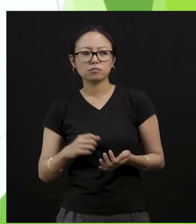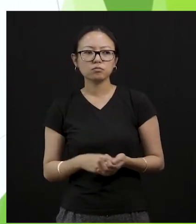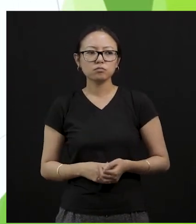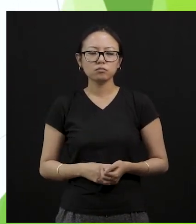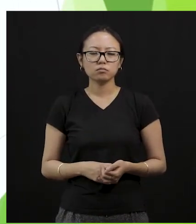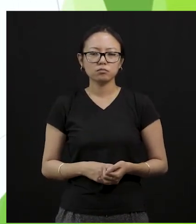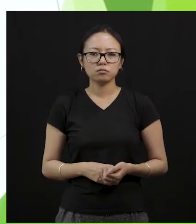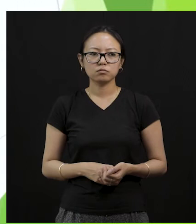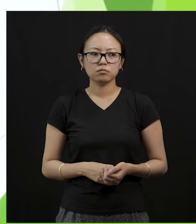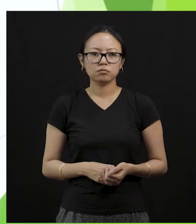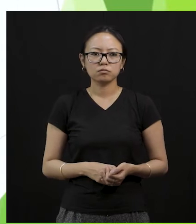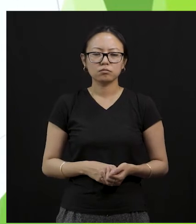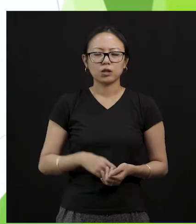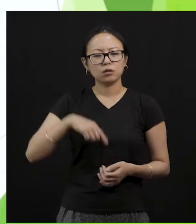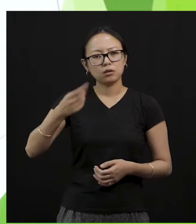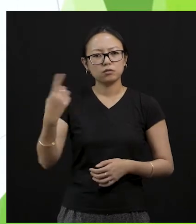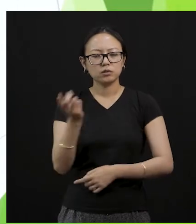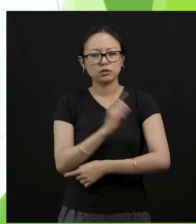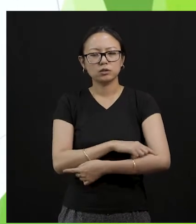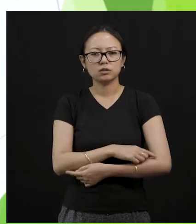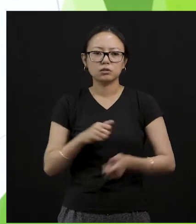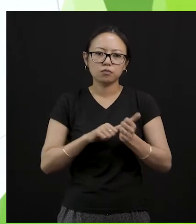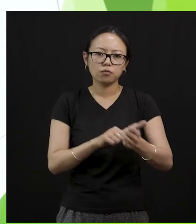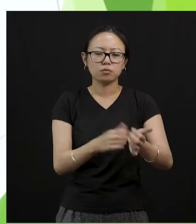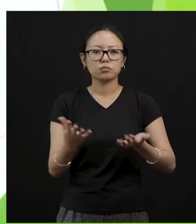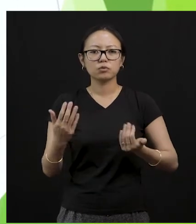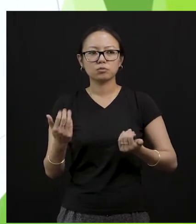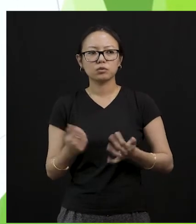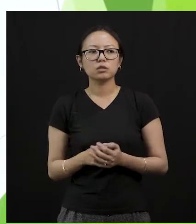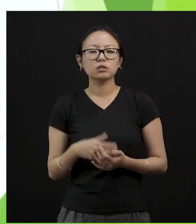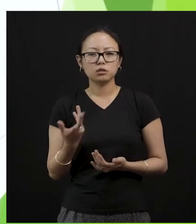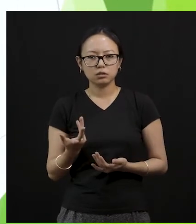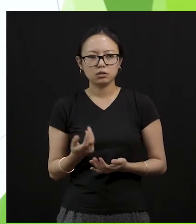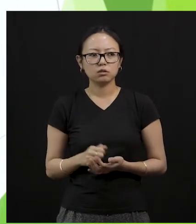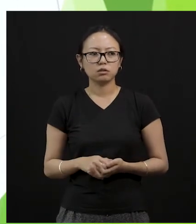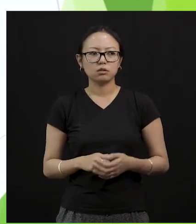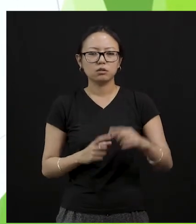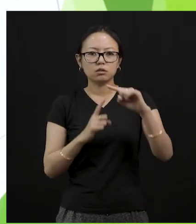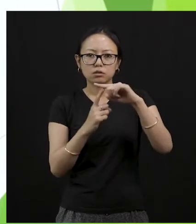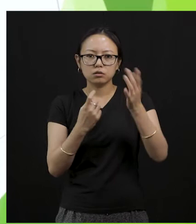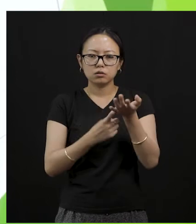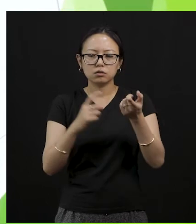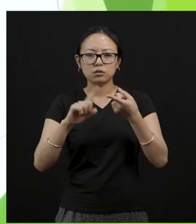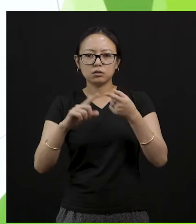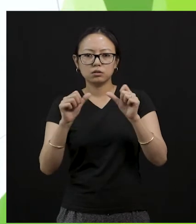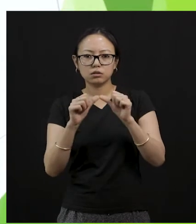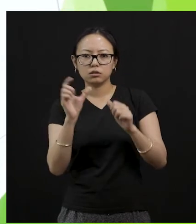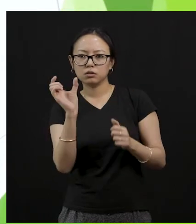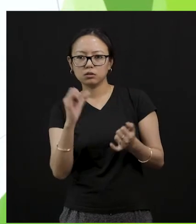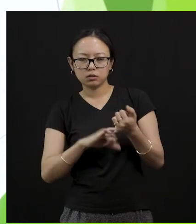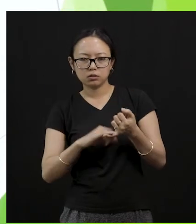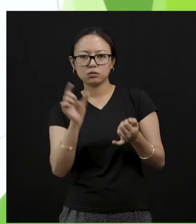you and I can follow in our everyday life is about treasure, which means try to,